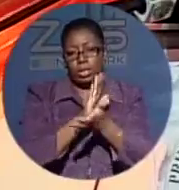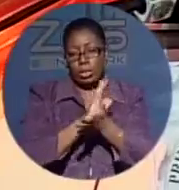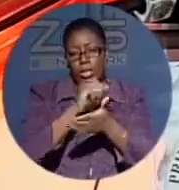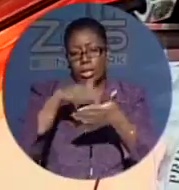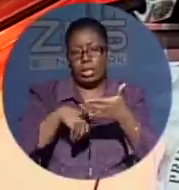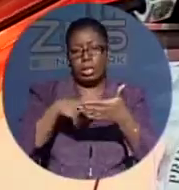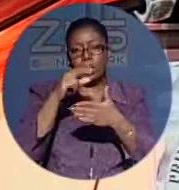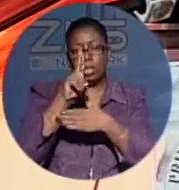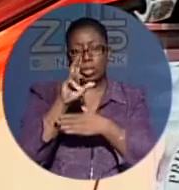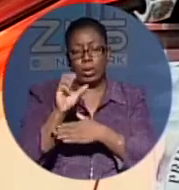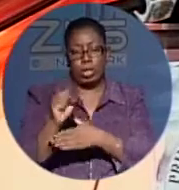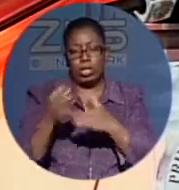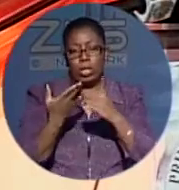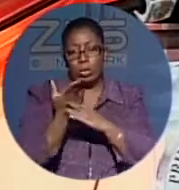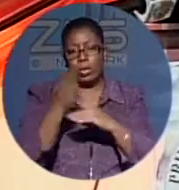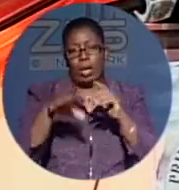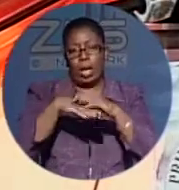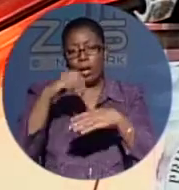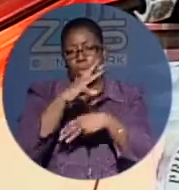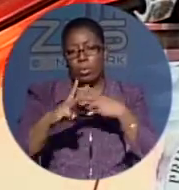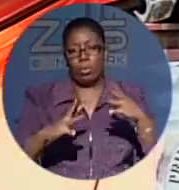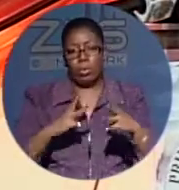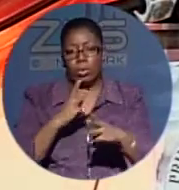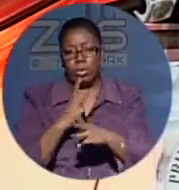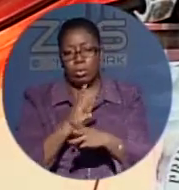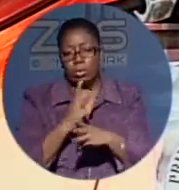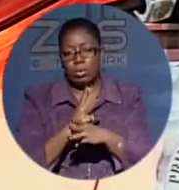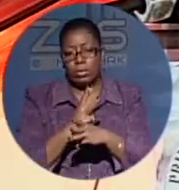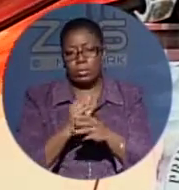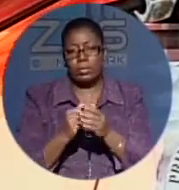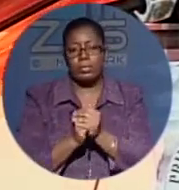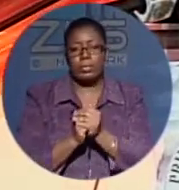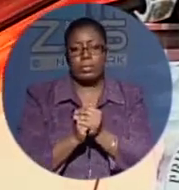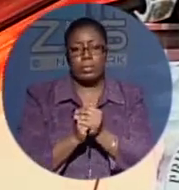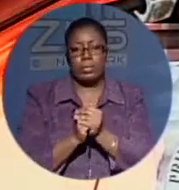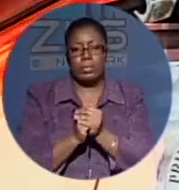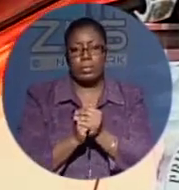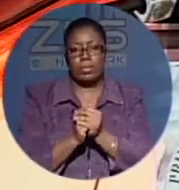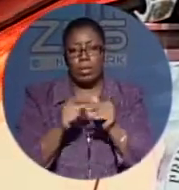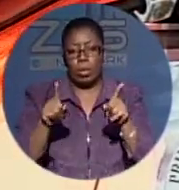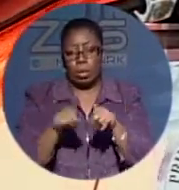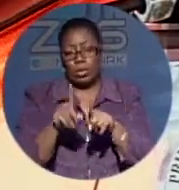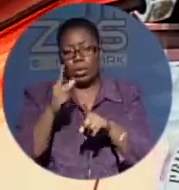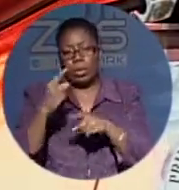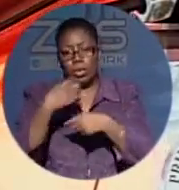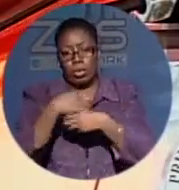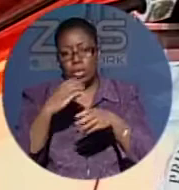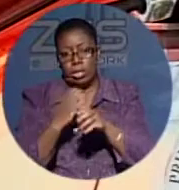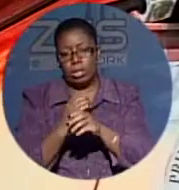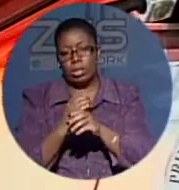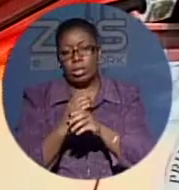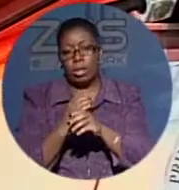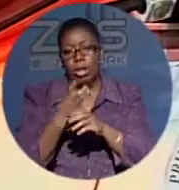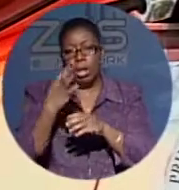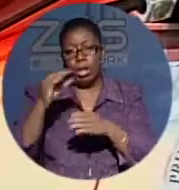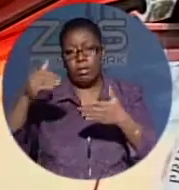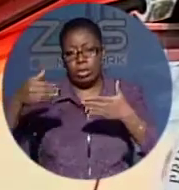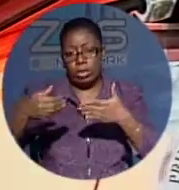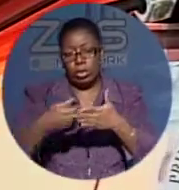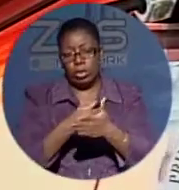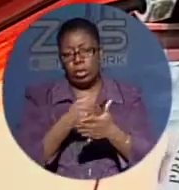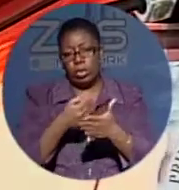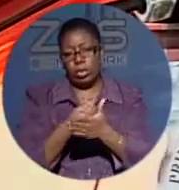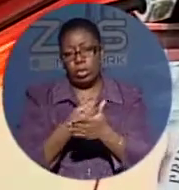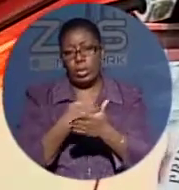U.S. or throughout the world. Thus, the creation of a new economic